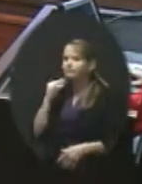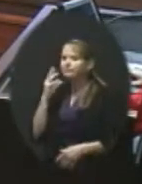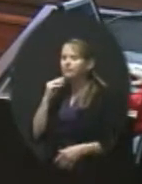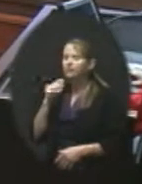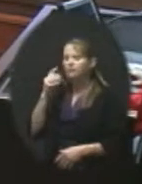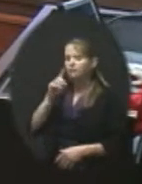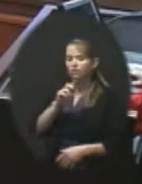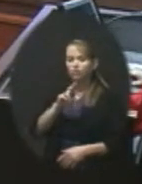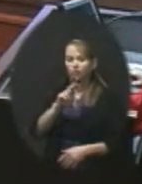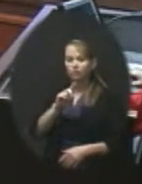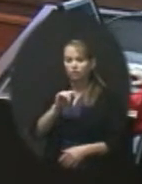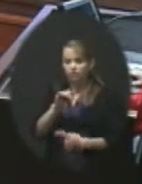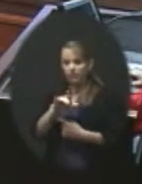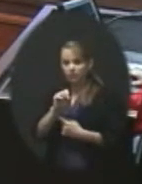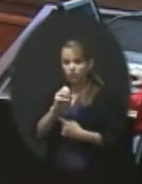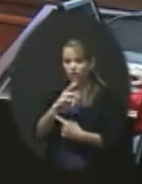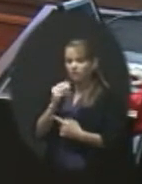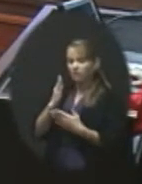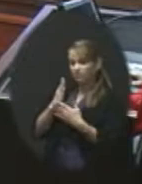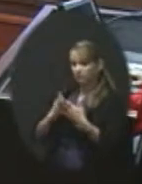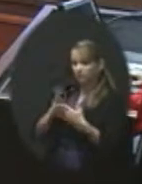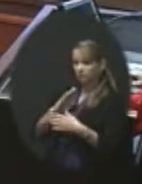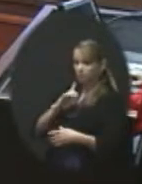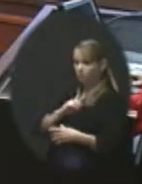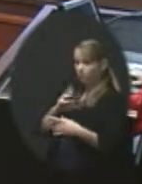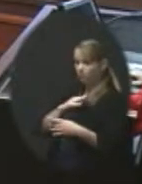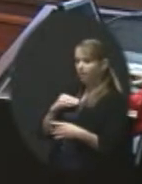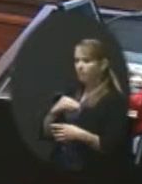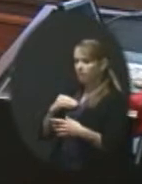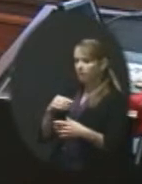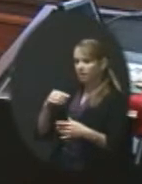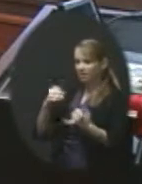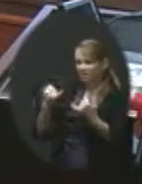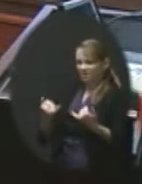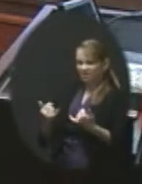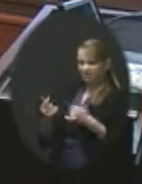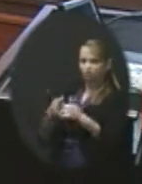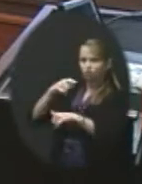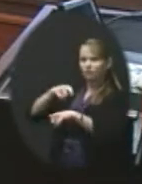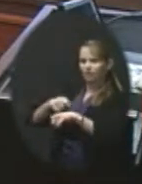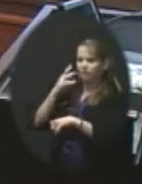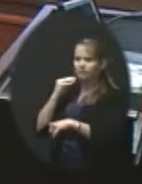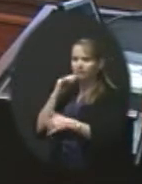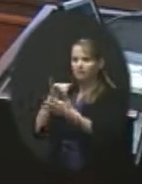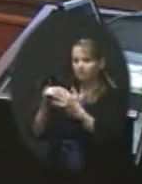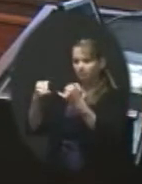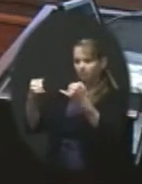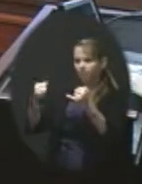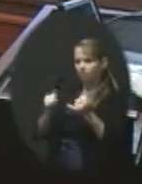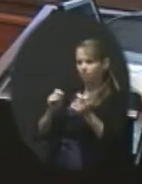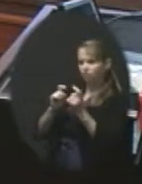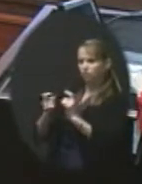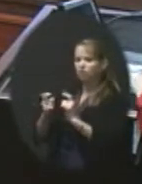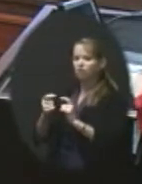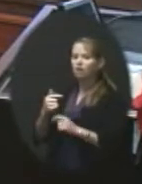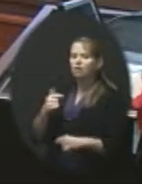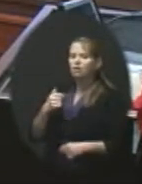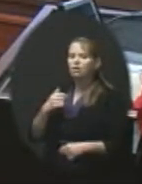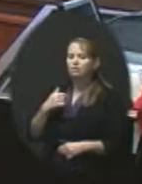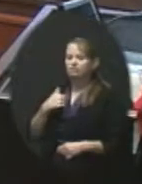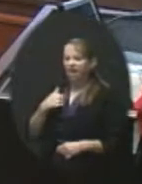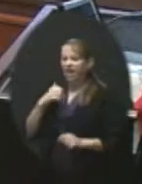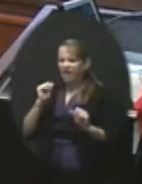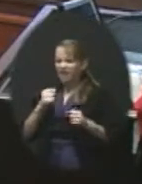this is their probably, this is their first one. And I can tell you that this is, I haven't had a lot of